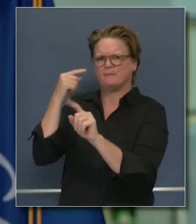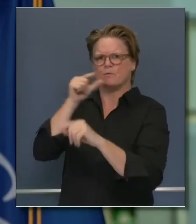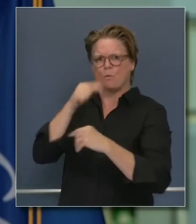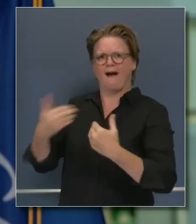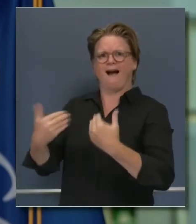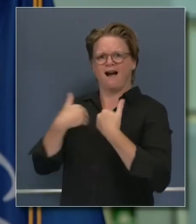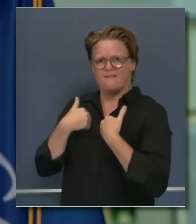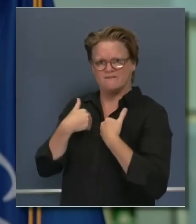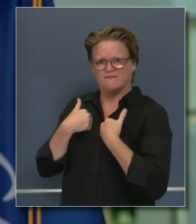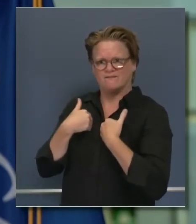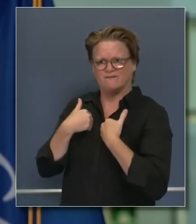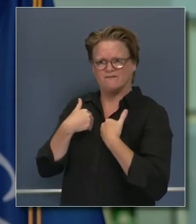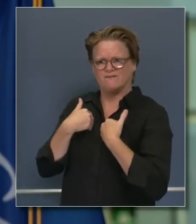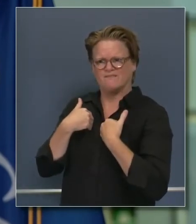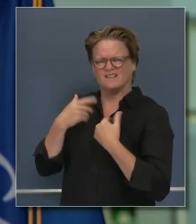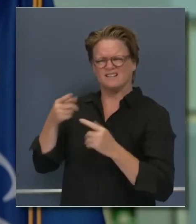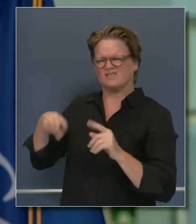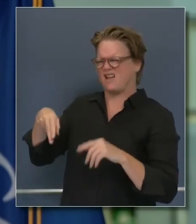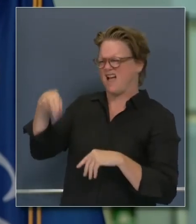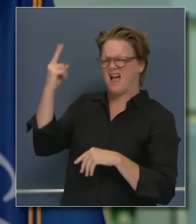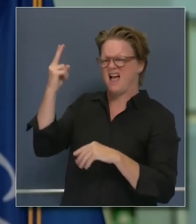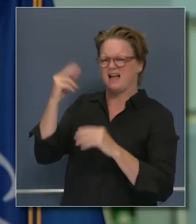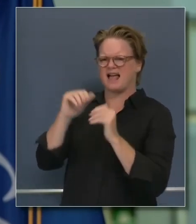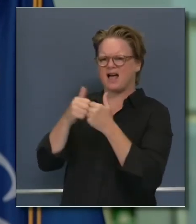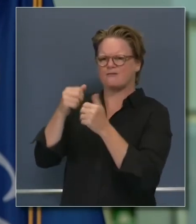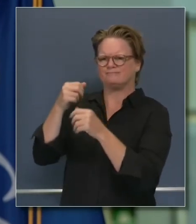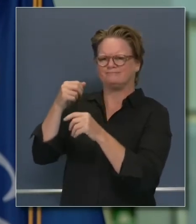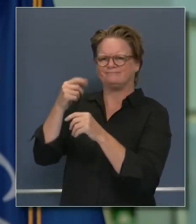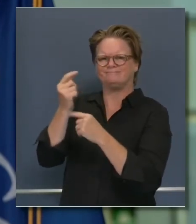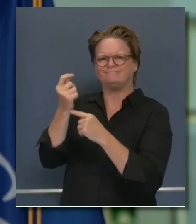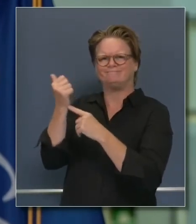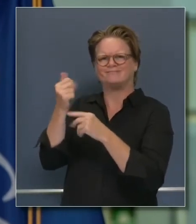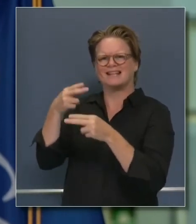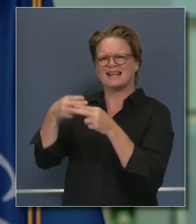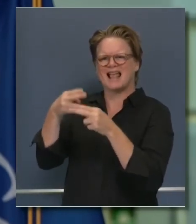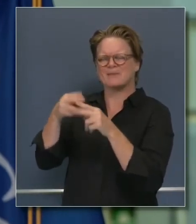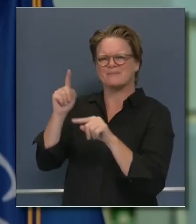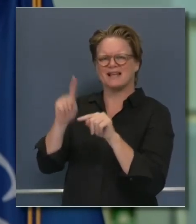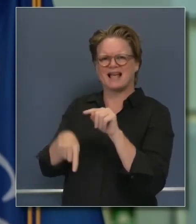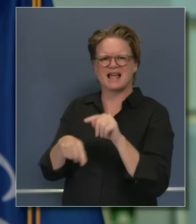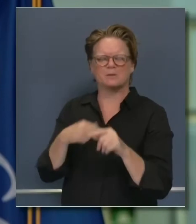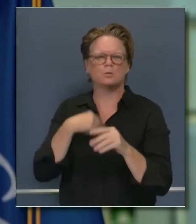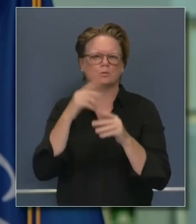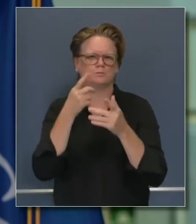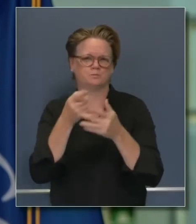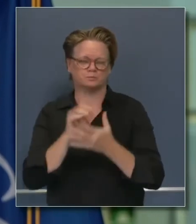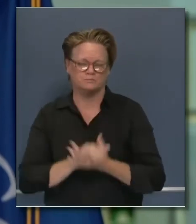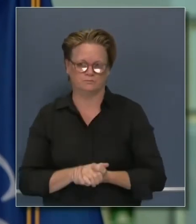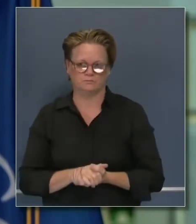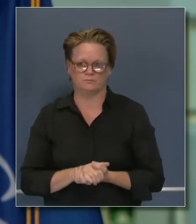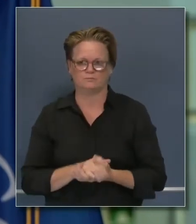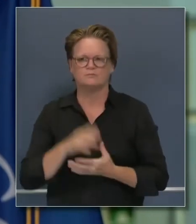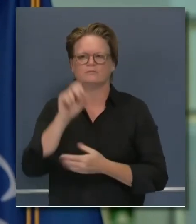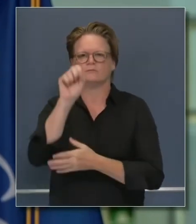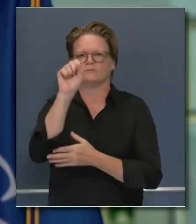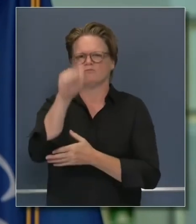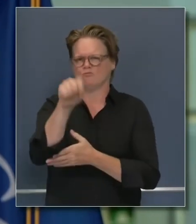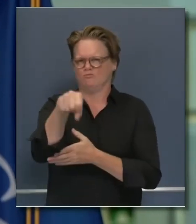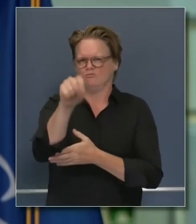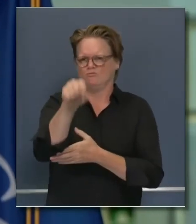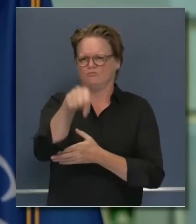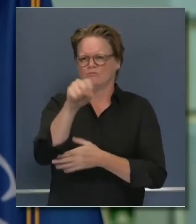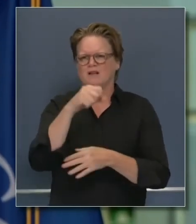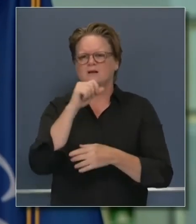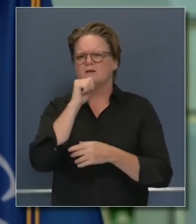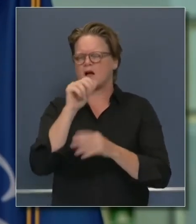Thanks again, Governor. Indeed, Orange County, all of the counties across the state have experienced delays in not just collecting tests